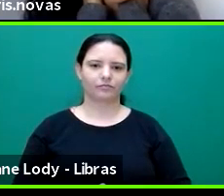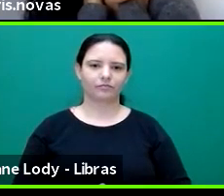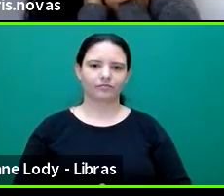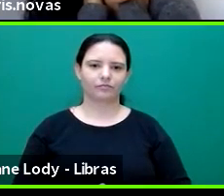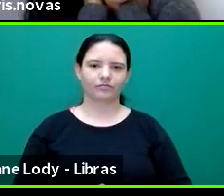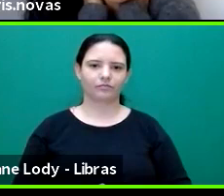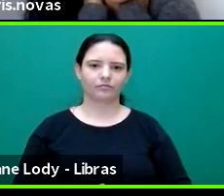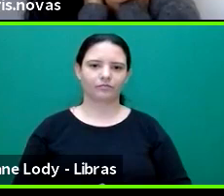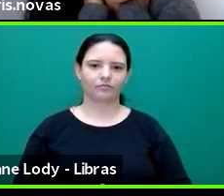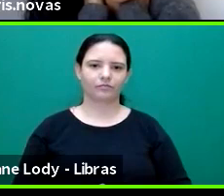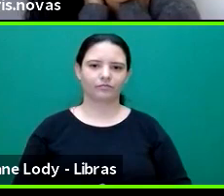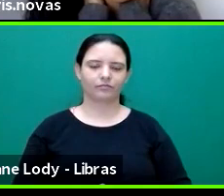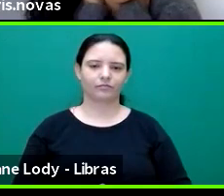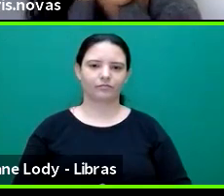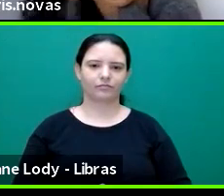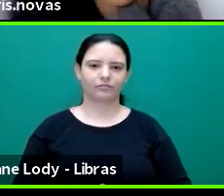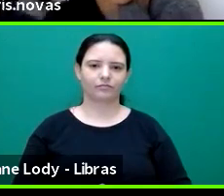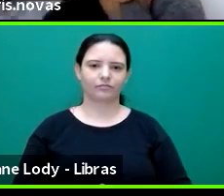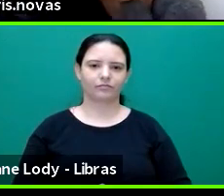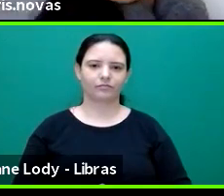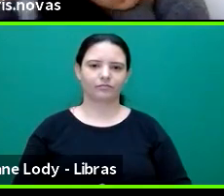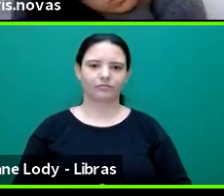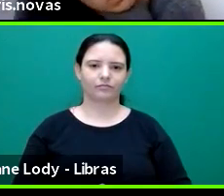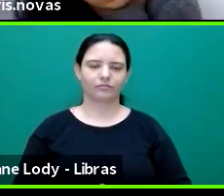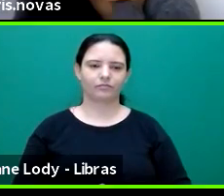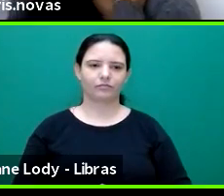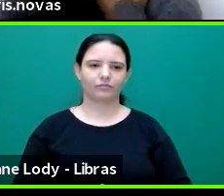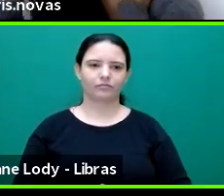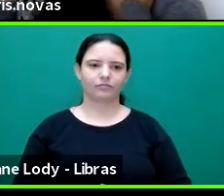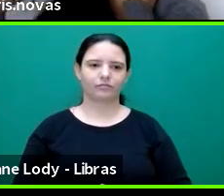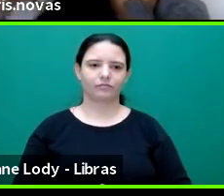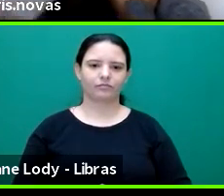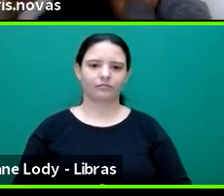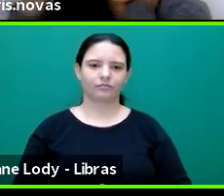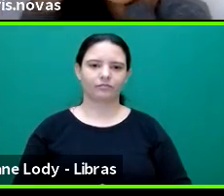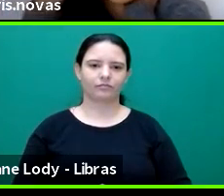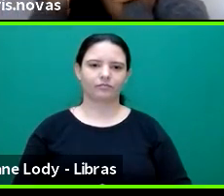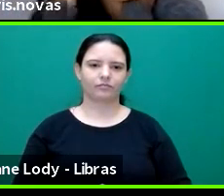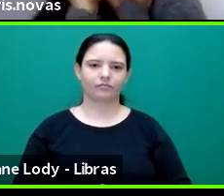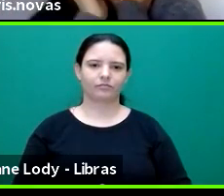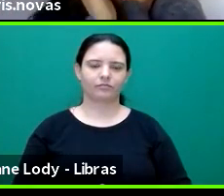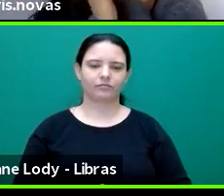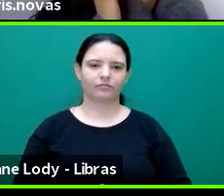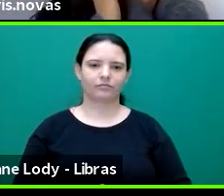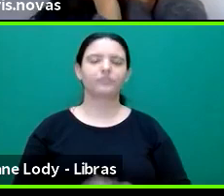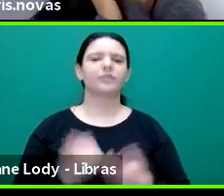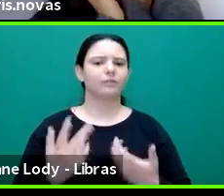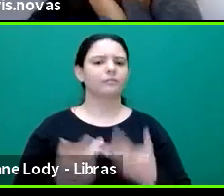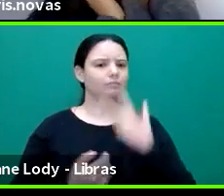Um, okay. I just, I turned off translation and I, I think I, I think I got it. Um, um,